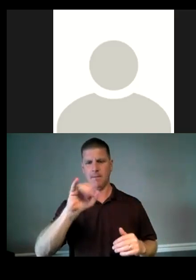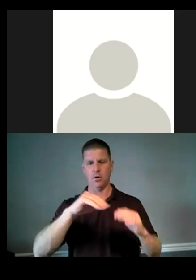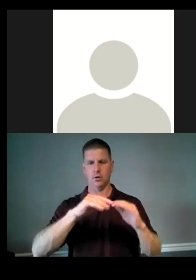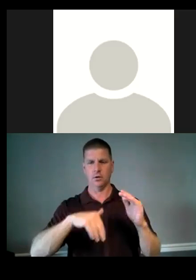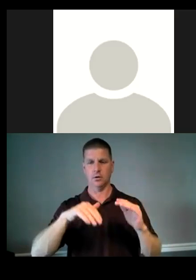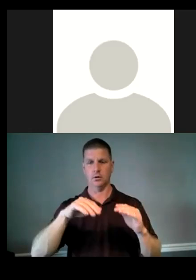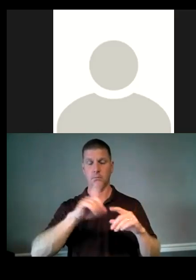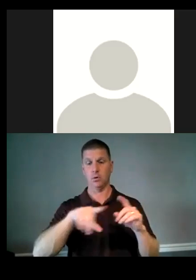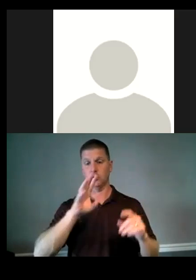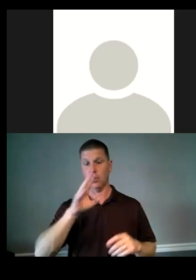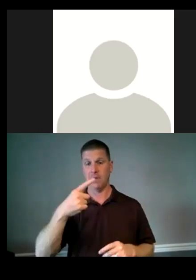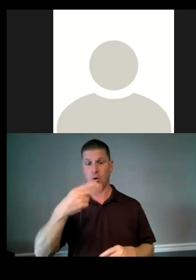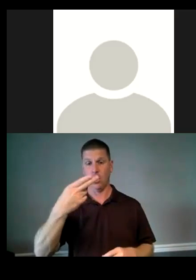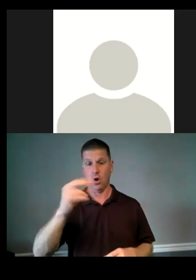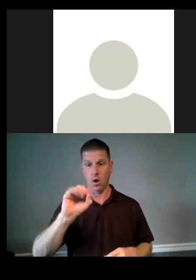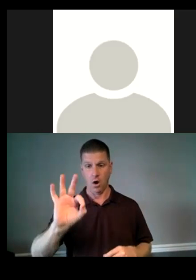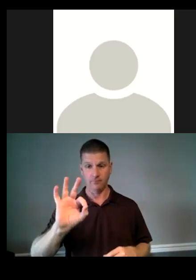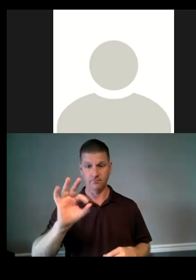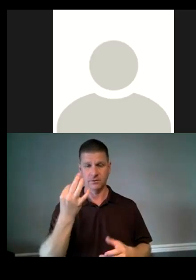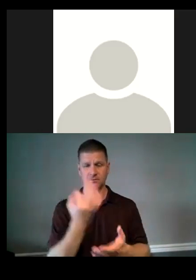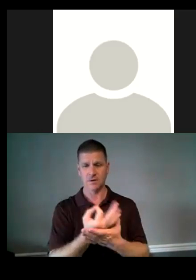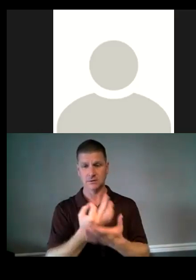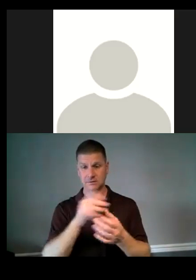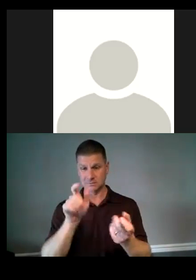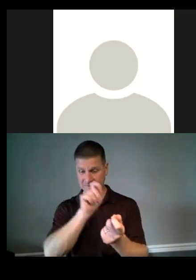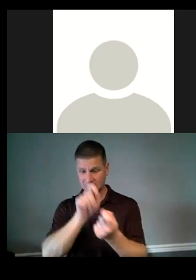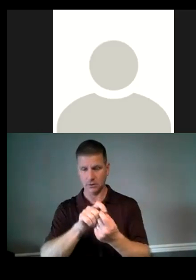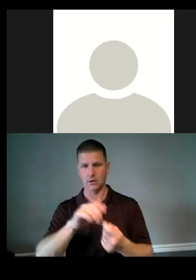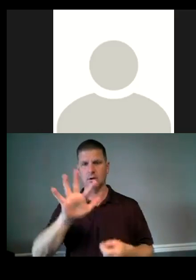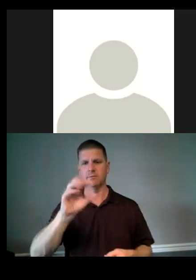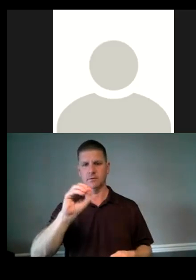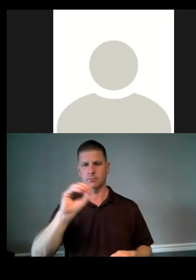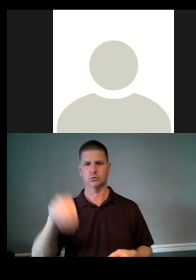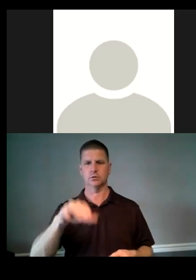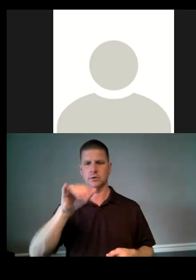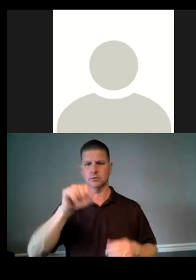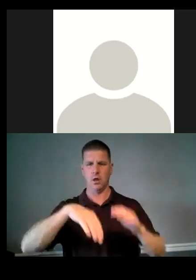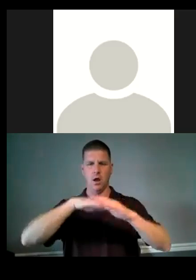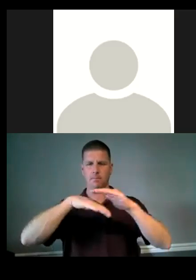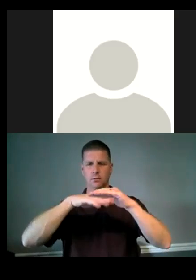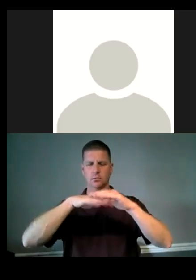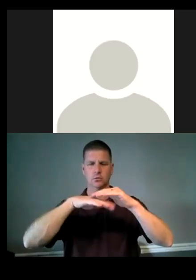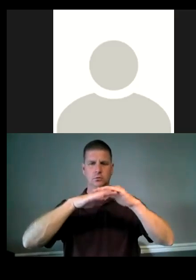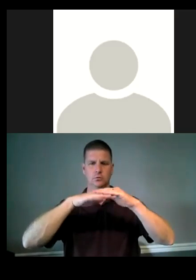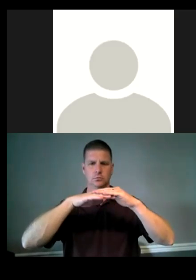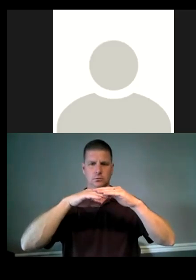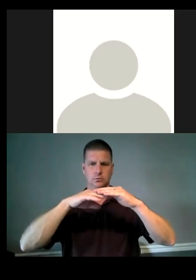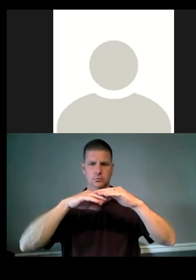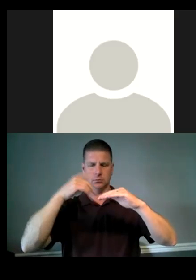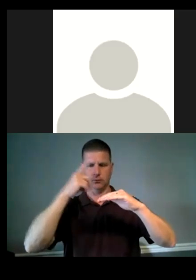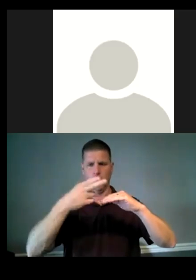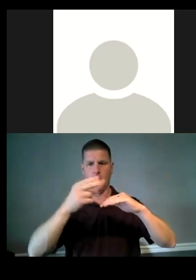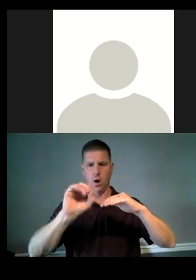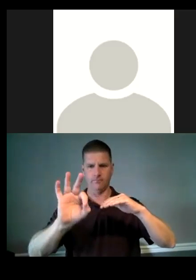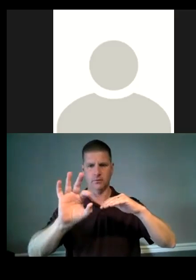about, um, Hoff funds specifically, um, 50% is the upper limit for Hoff funds, but the